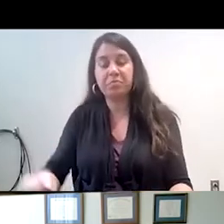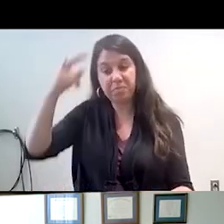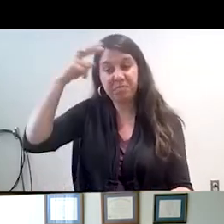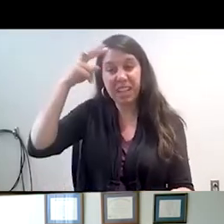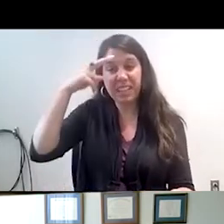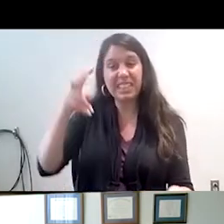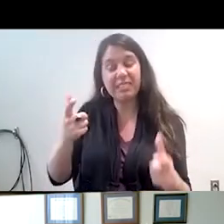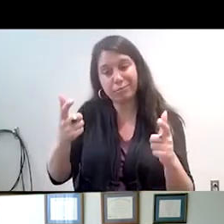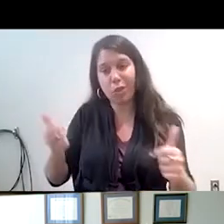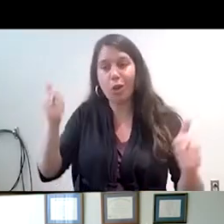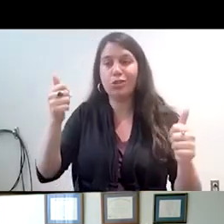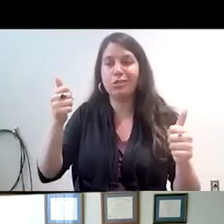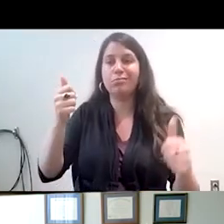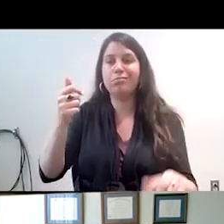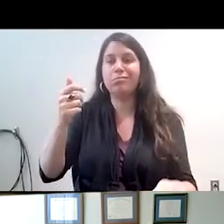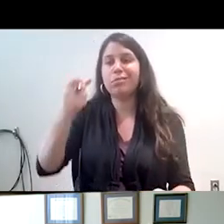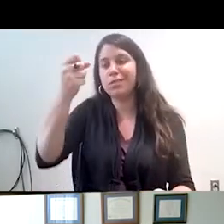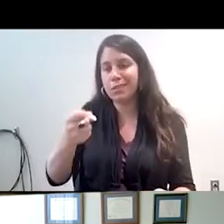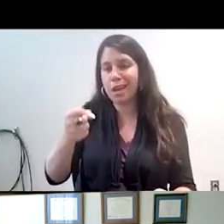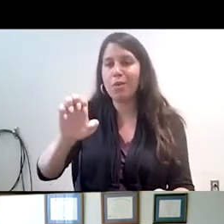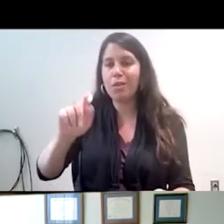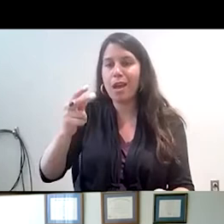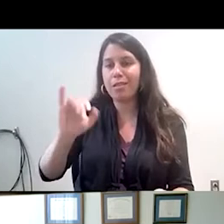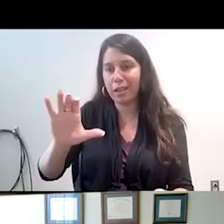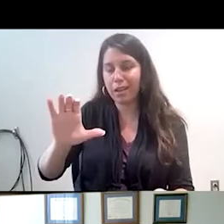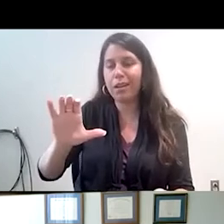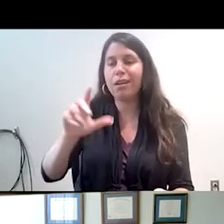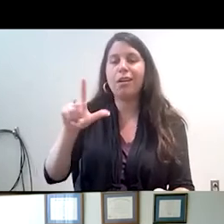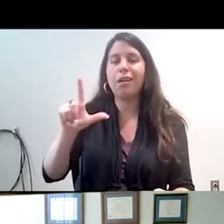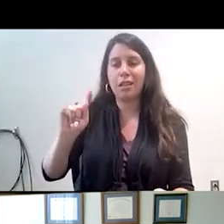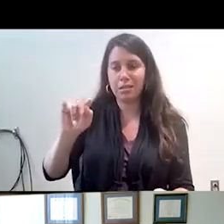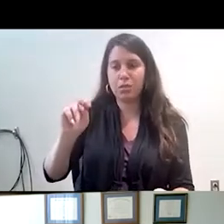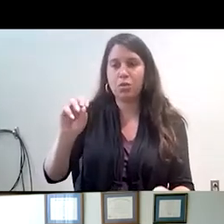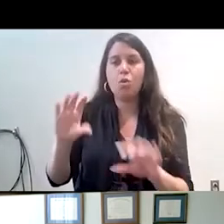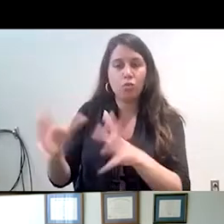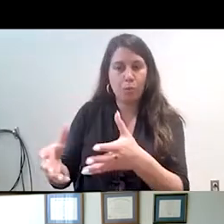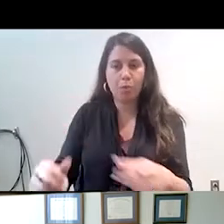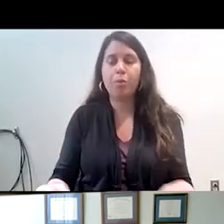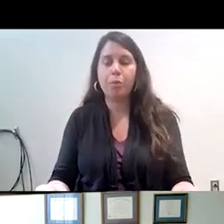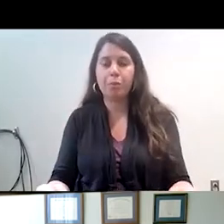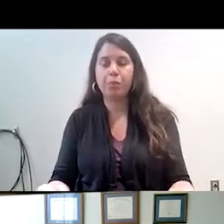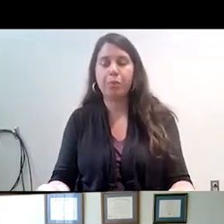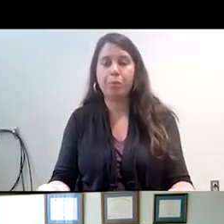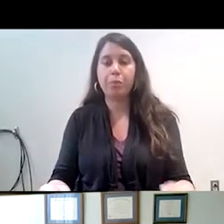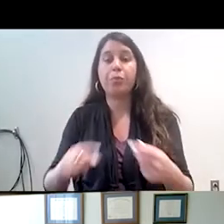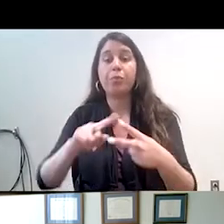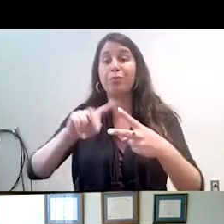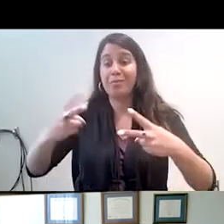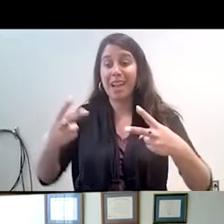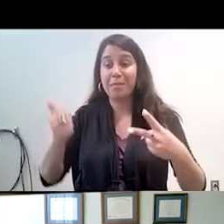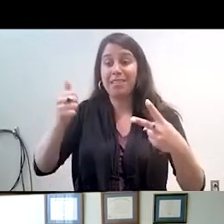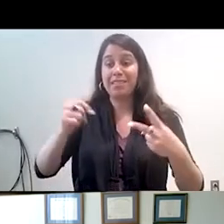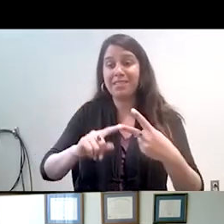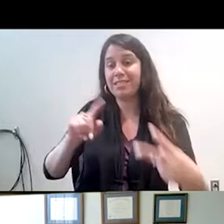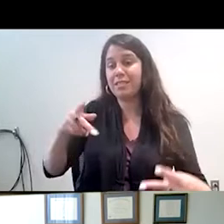sub-ethnic Latino group. Next up, the Puerto Ricans are at